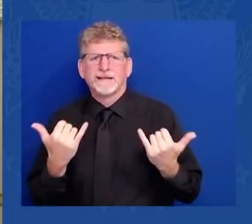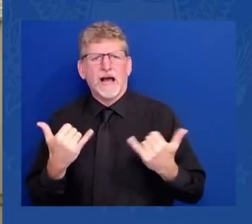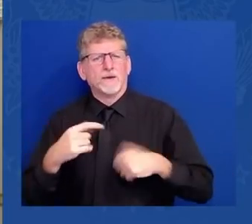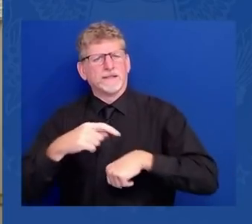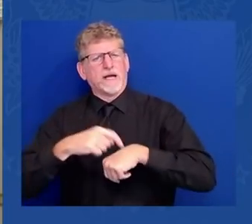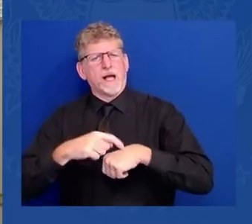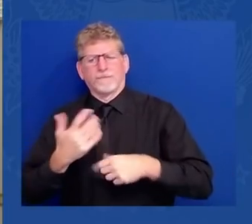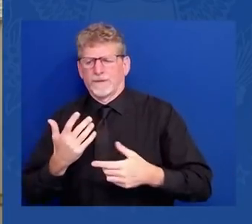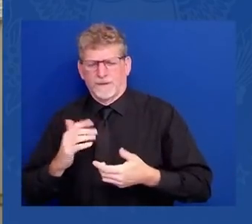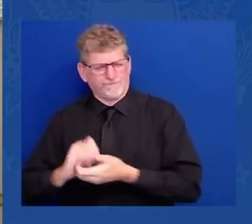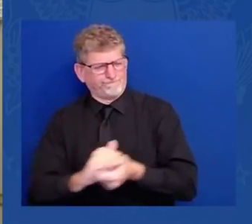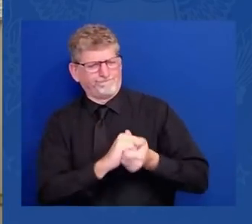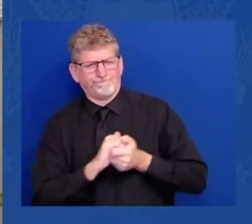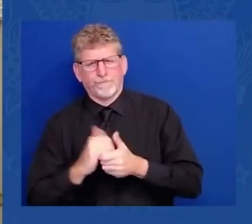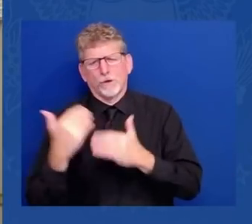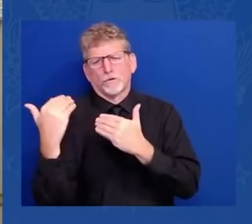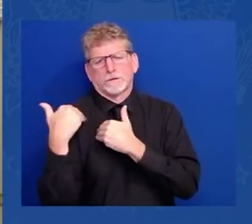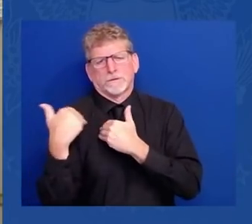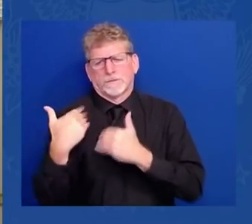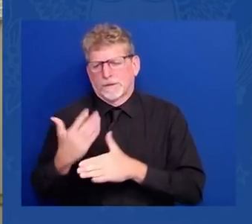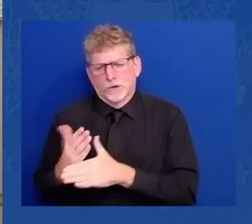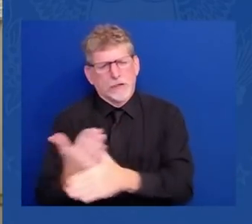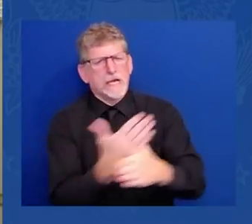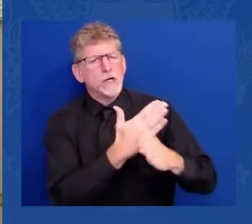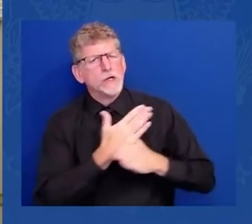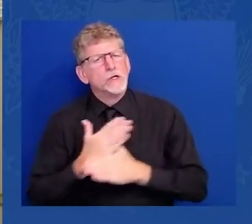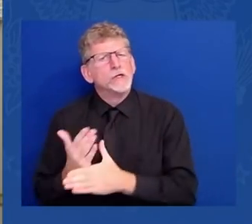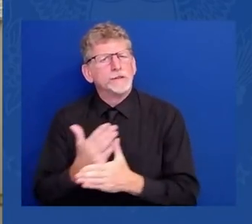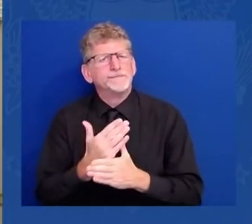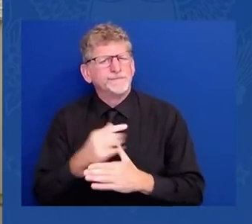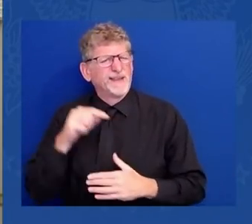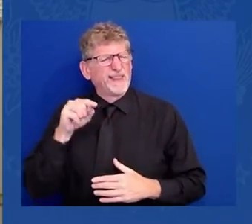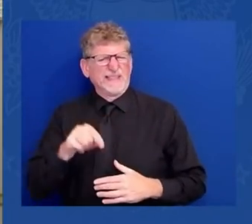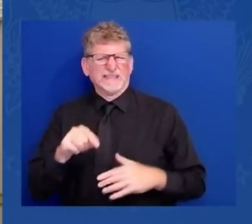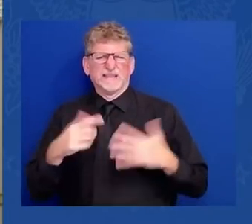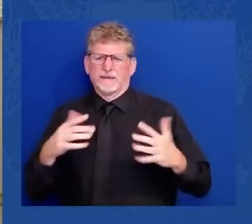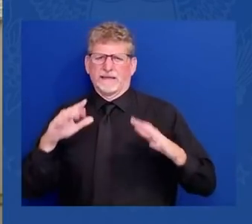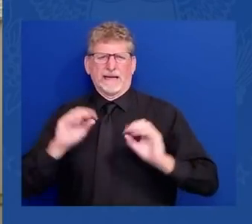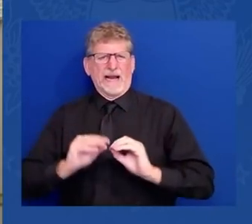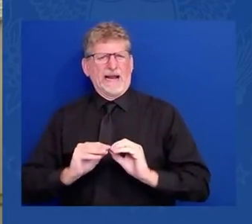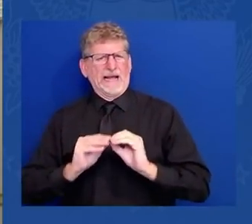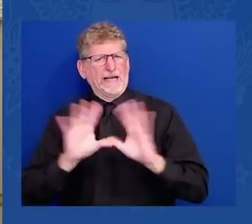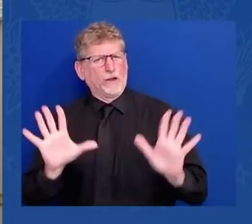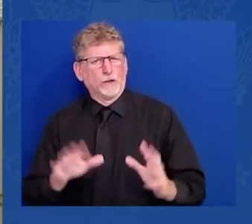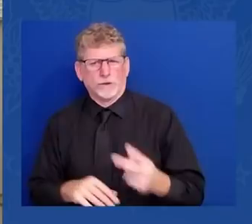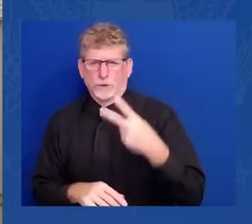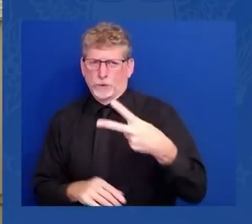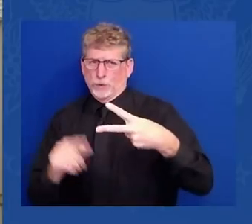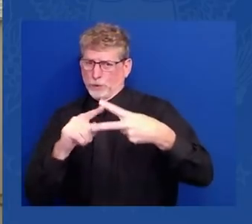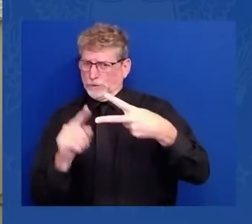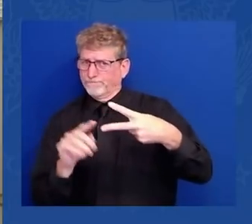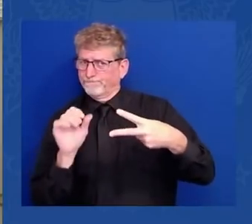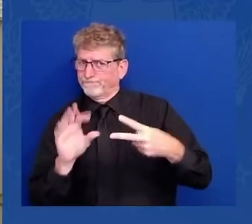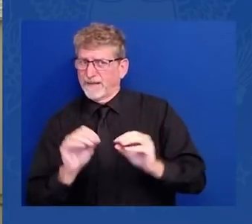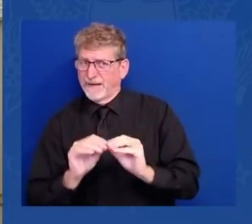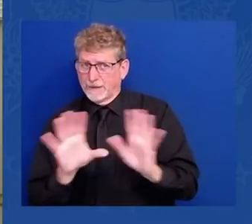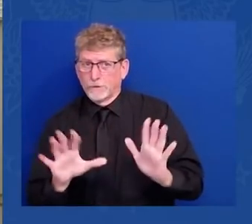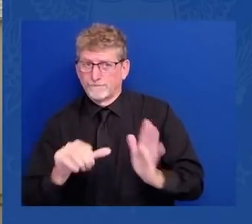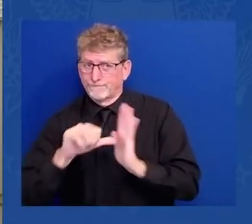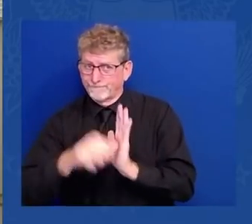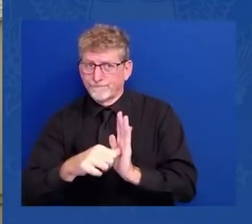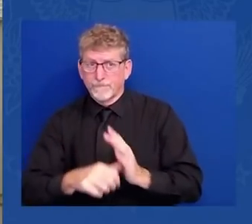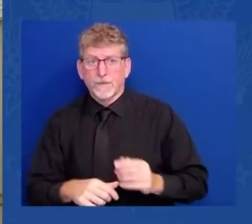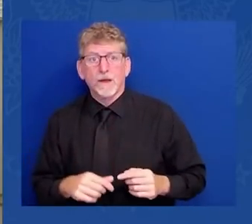about two other points. First, it's simply not true that my administration or policies are holding back domestic